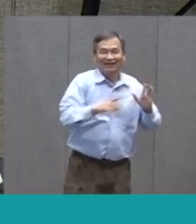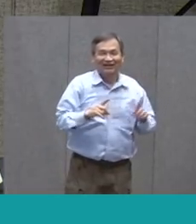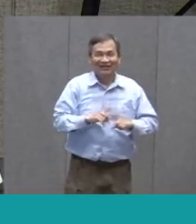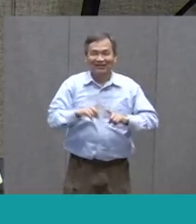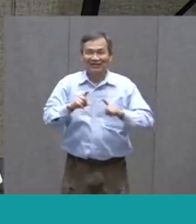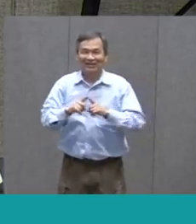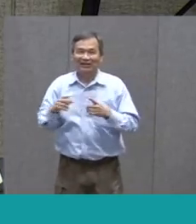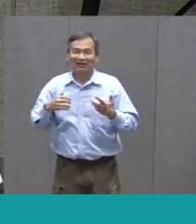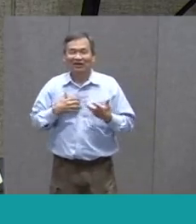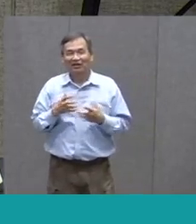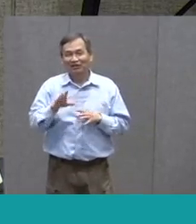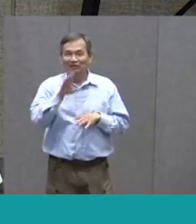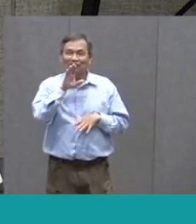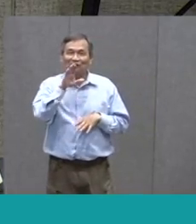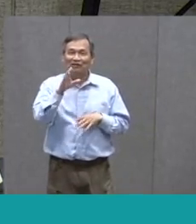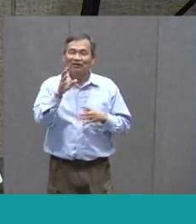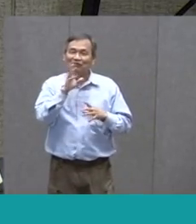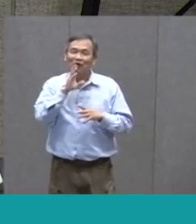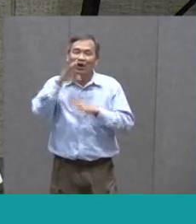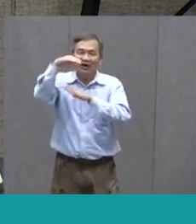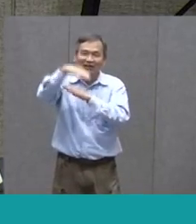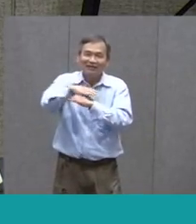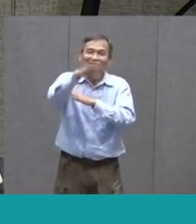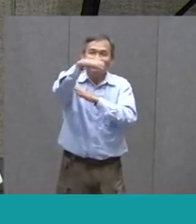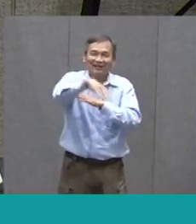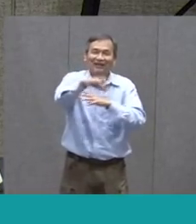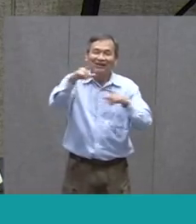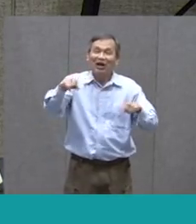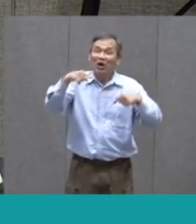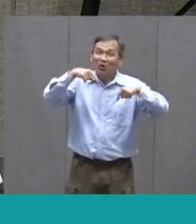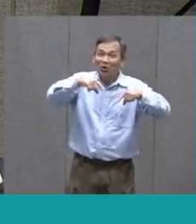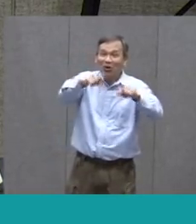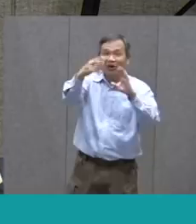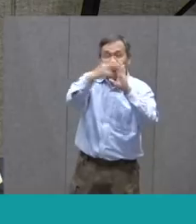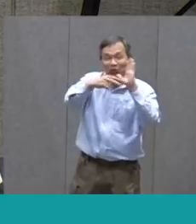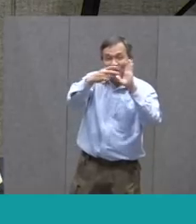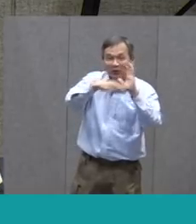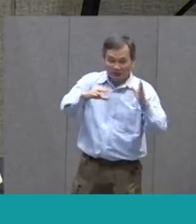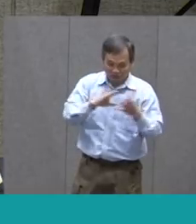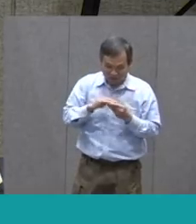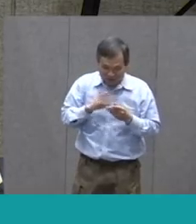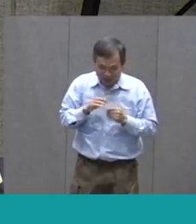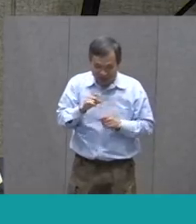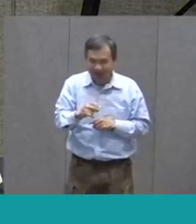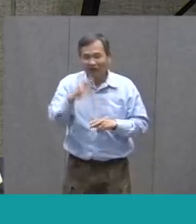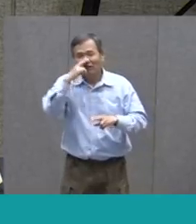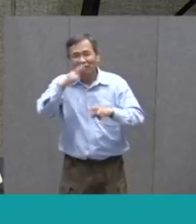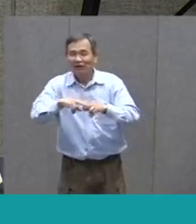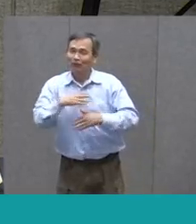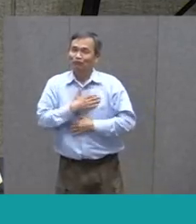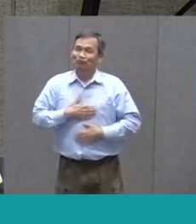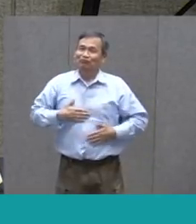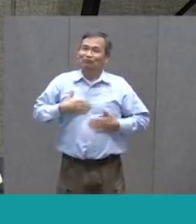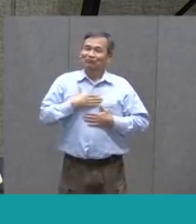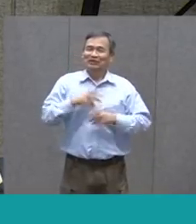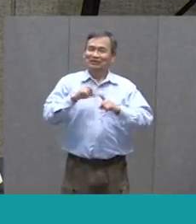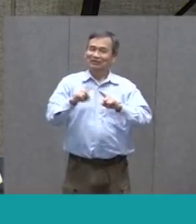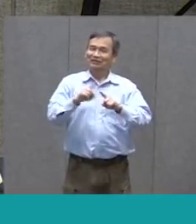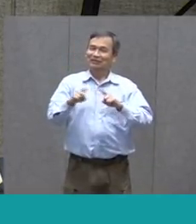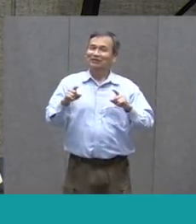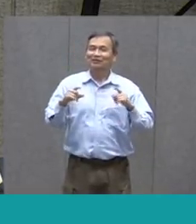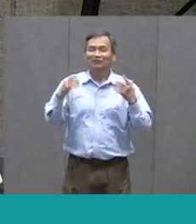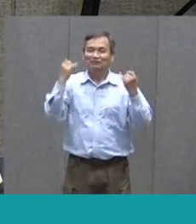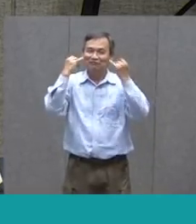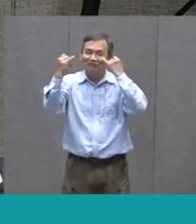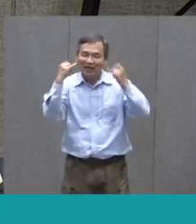inflection That's a great word to learn As you read That reading should be fun And you find different ways To have